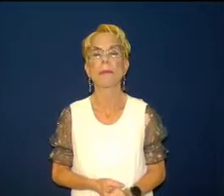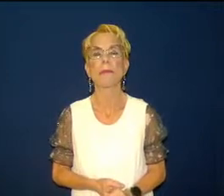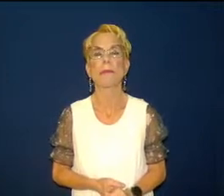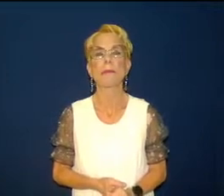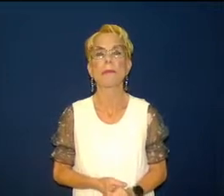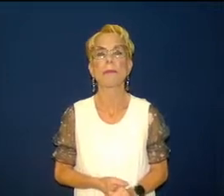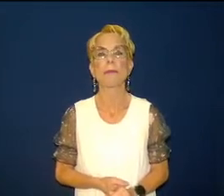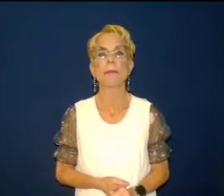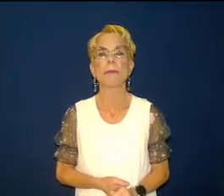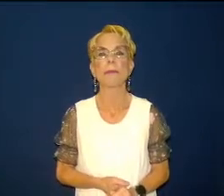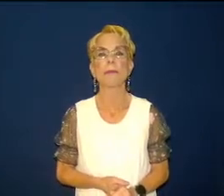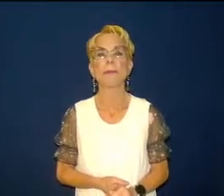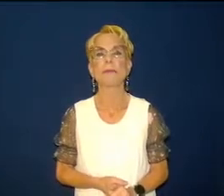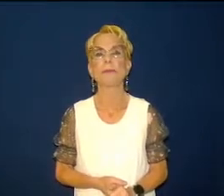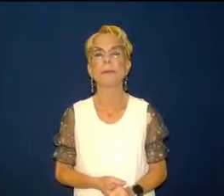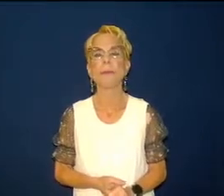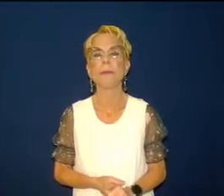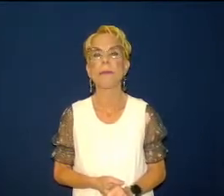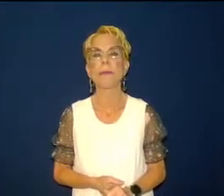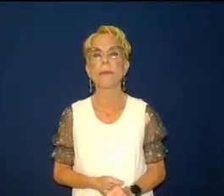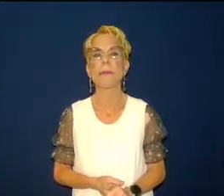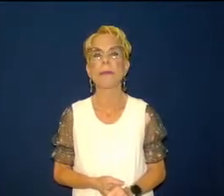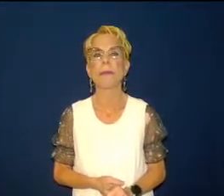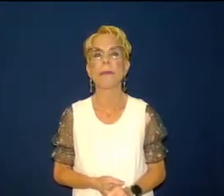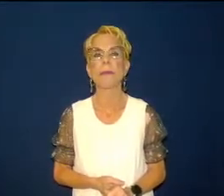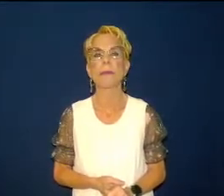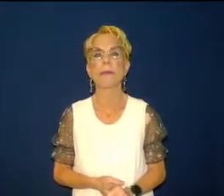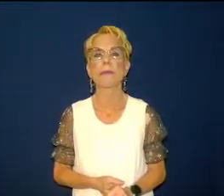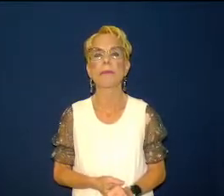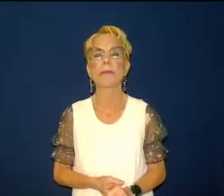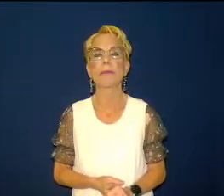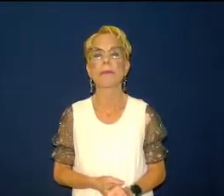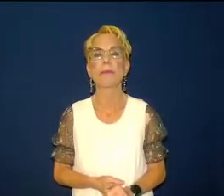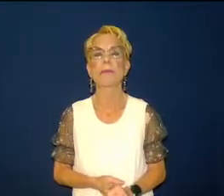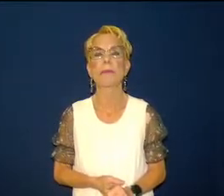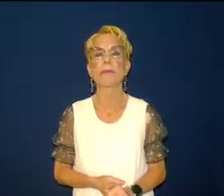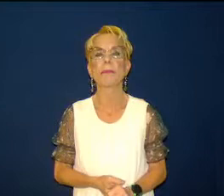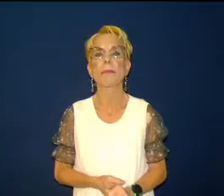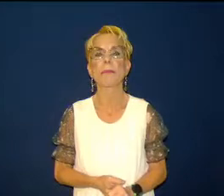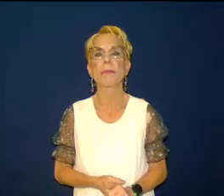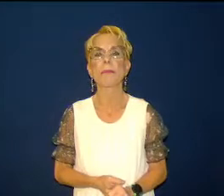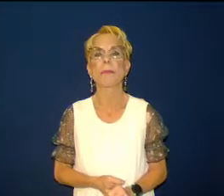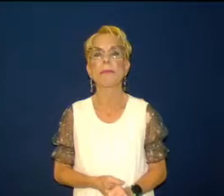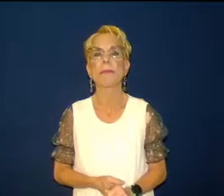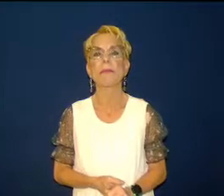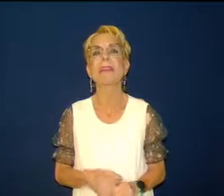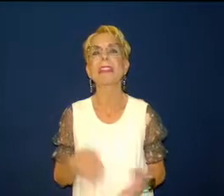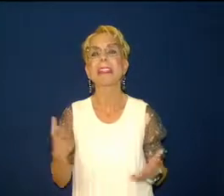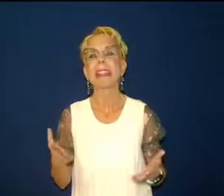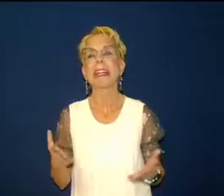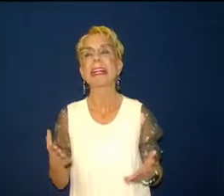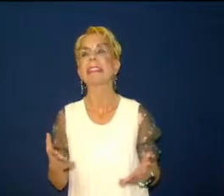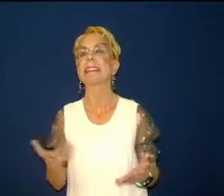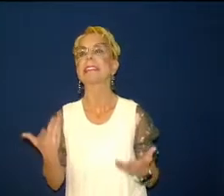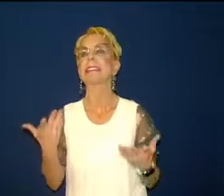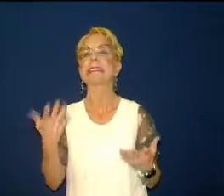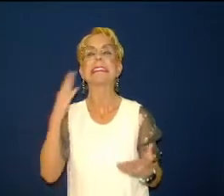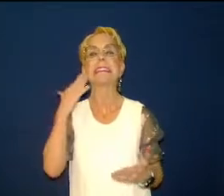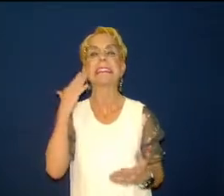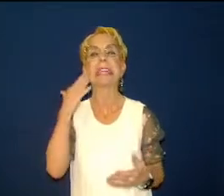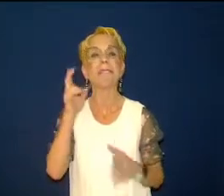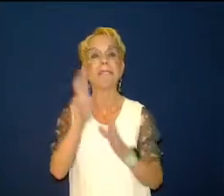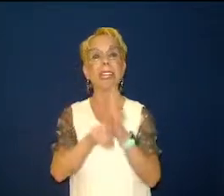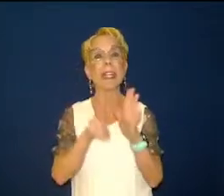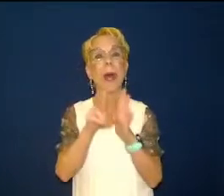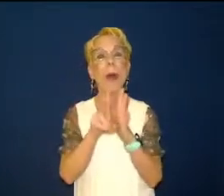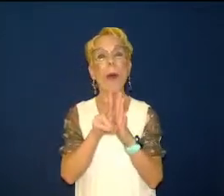if you remember that video we just watched they were caught several time at times in their history napping and they